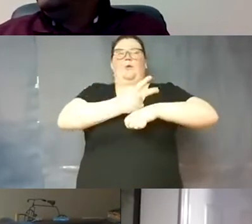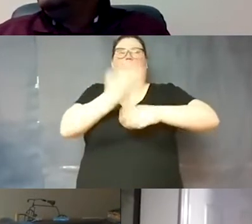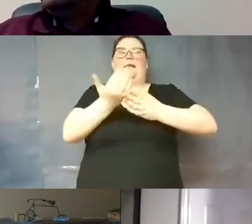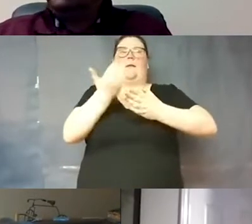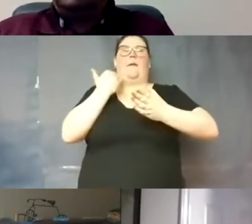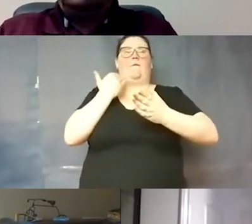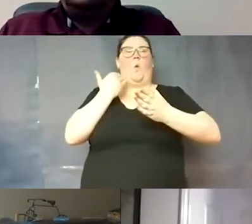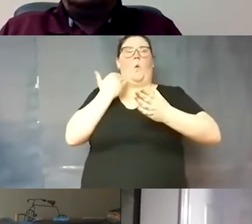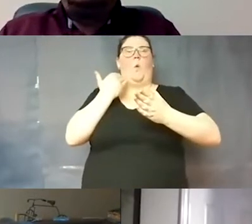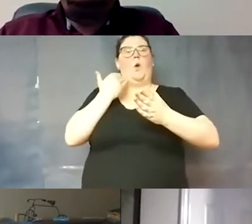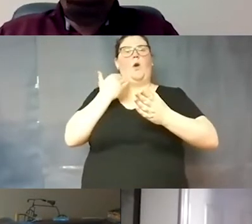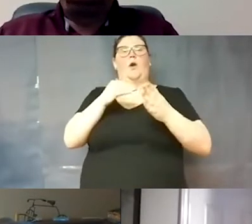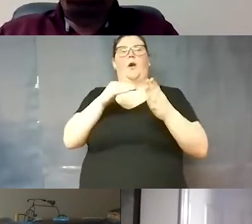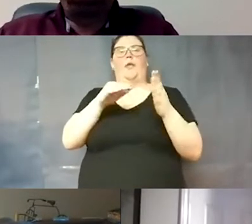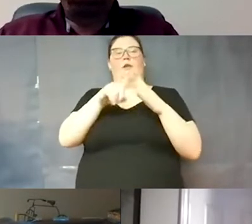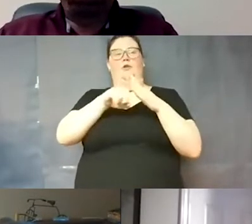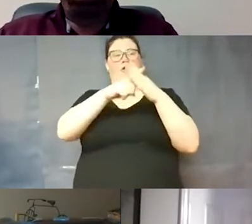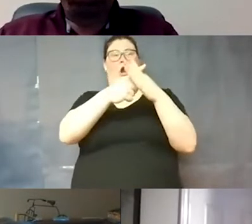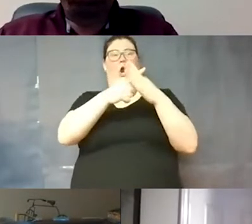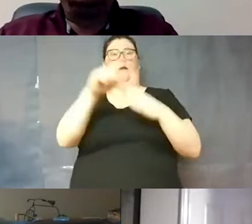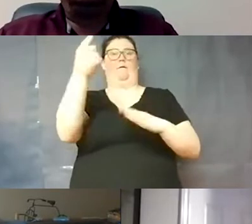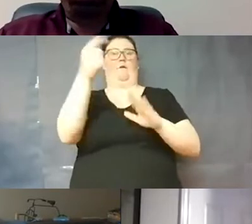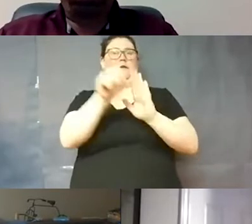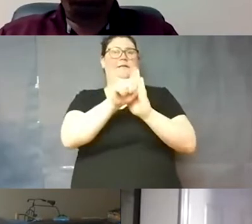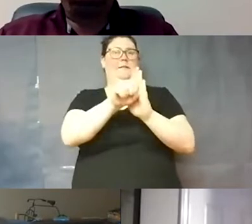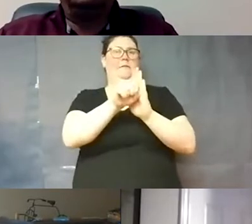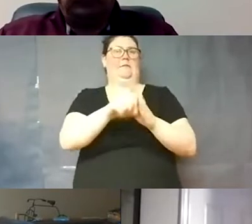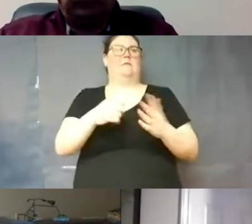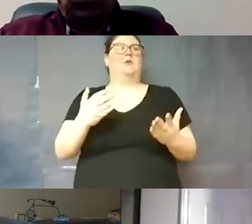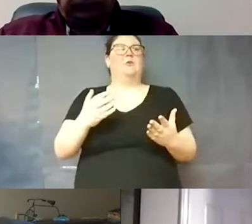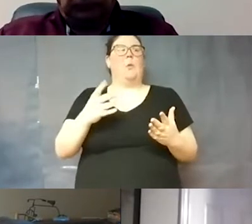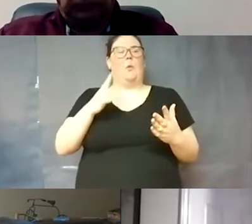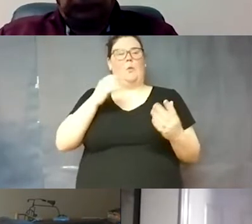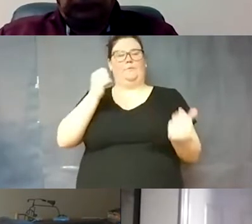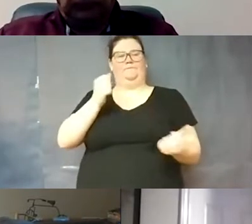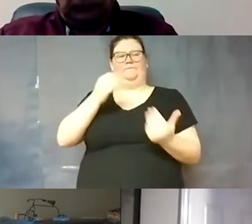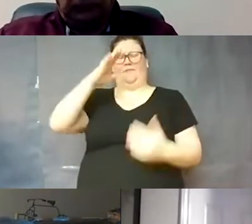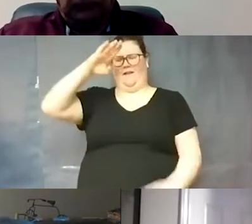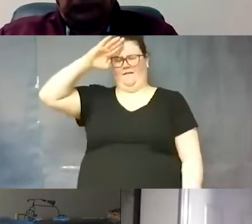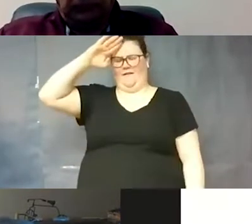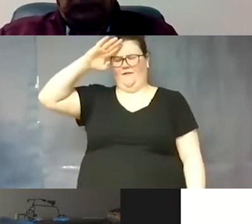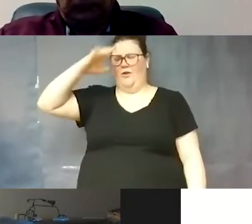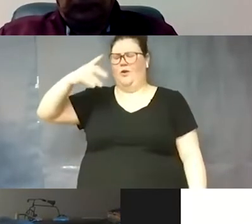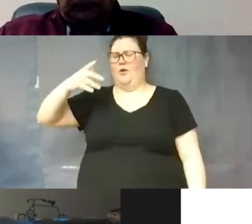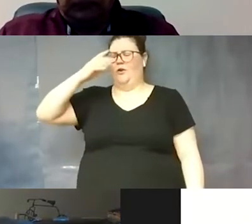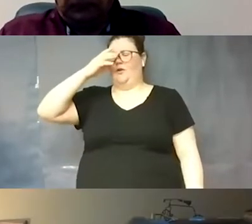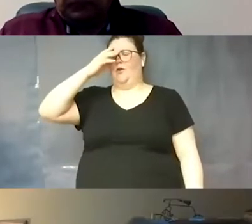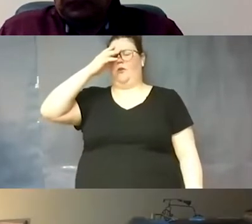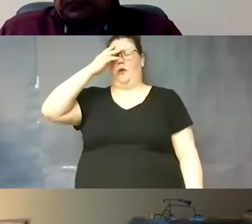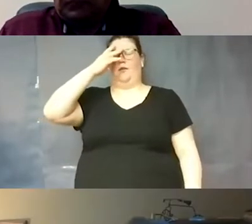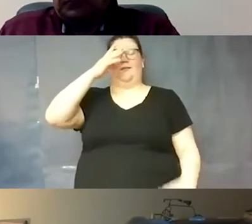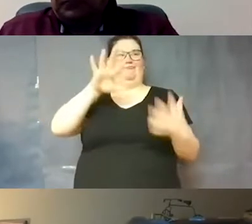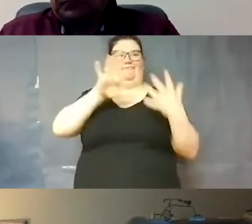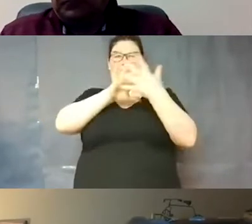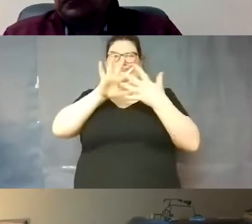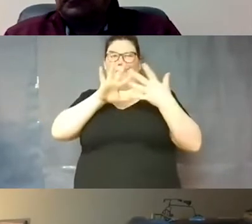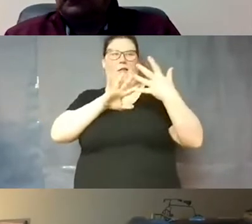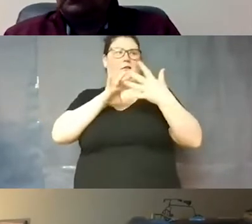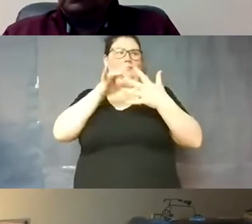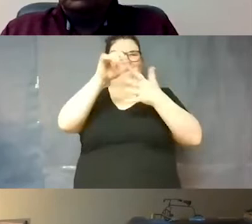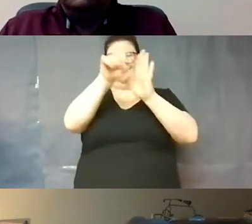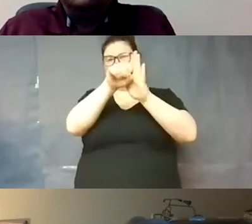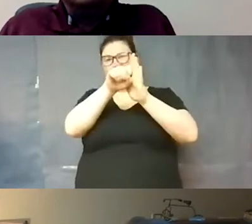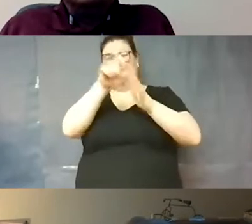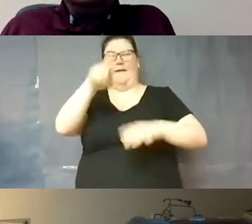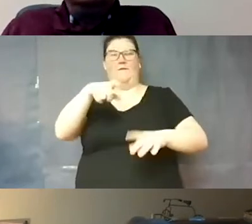the the start of the first symptoms so somebody comes up with fever or you know whatever these vague symptoms are we have to count